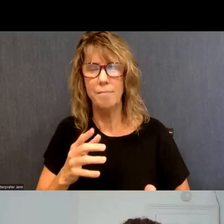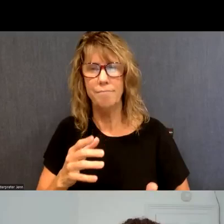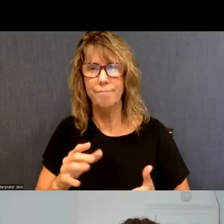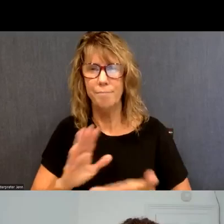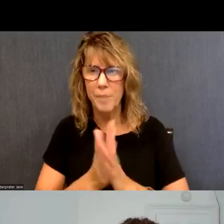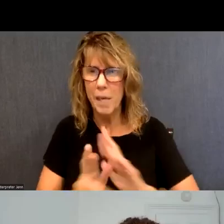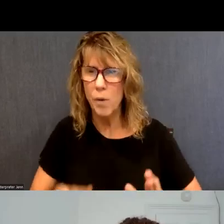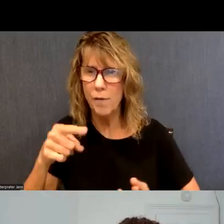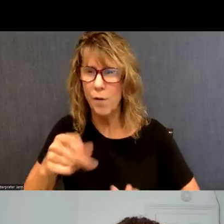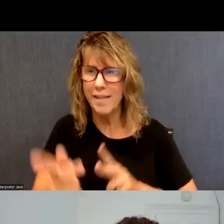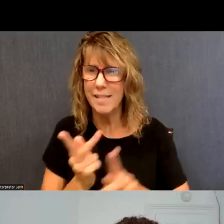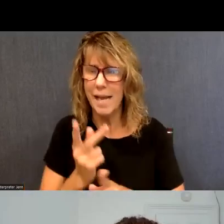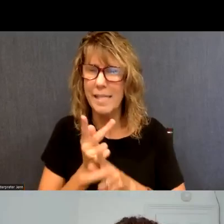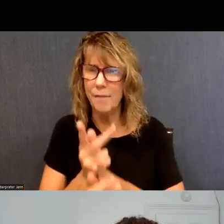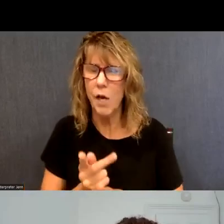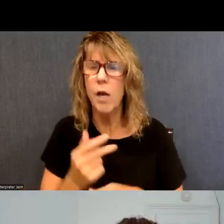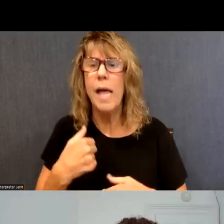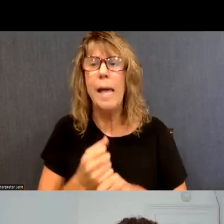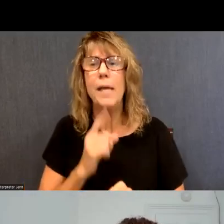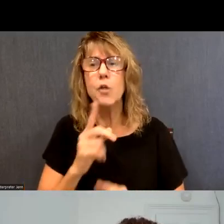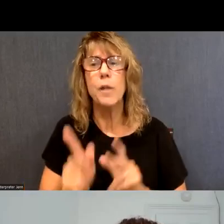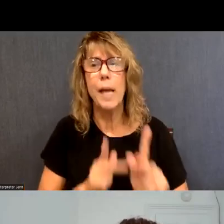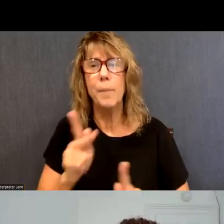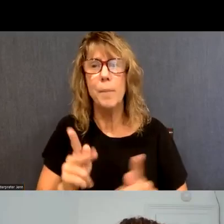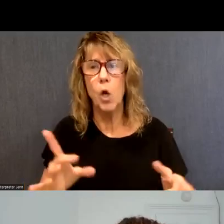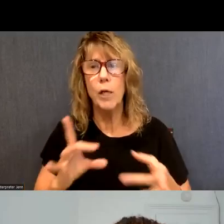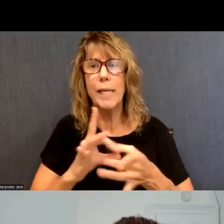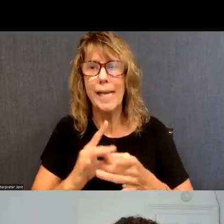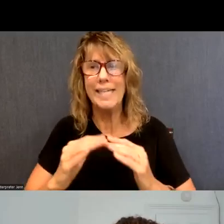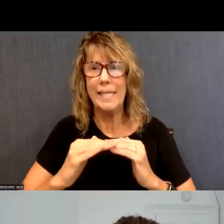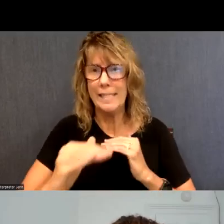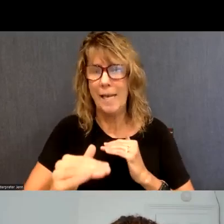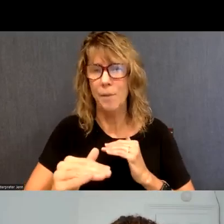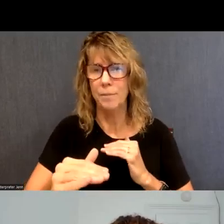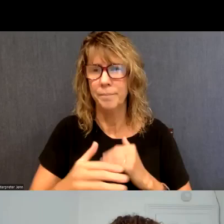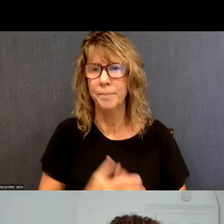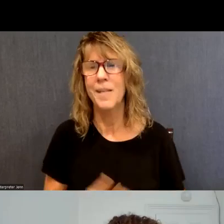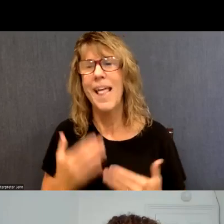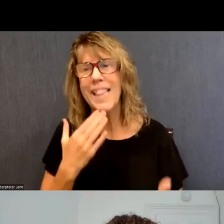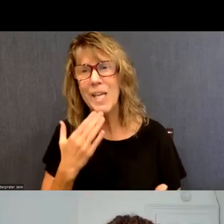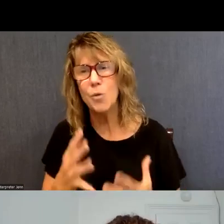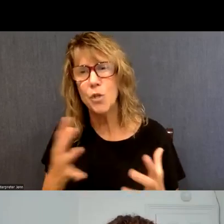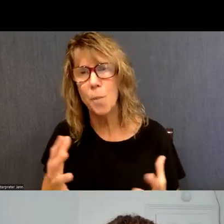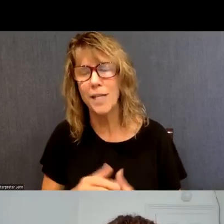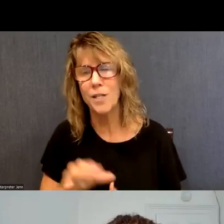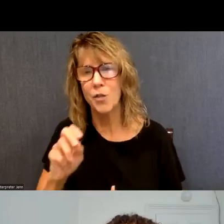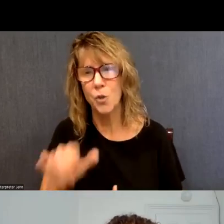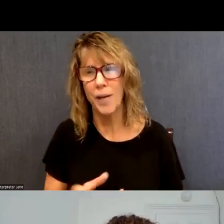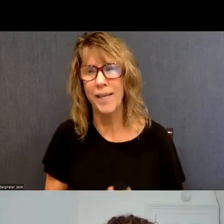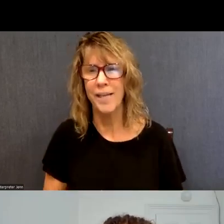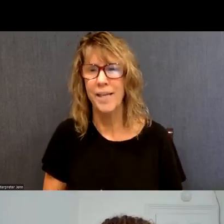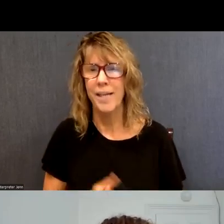that sort of making sure people are, uh, connected and stable after they leave you doors. So thank you so much, Joy, and